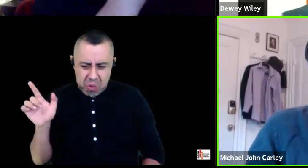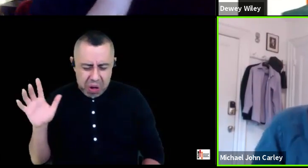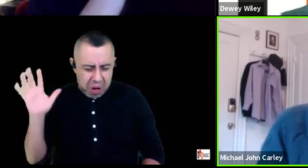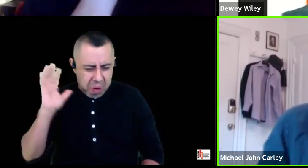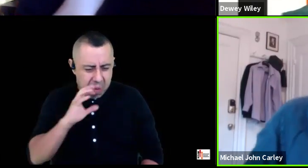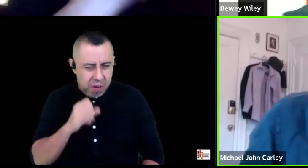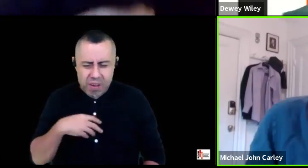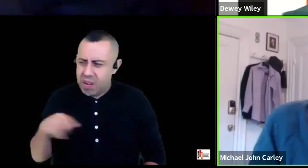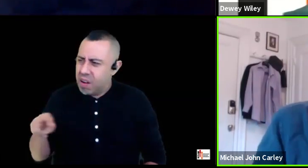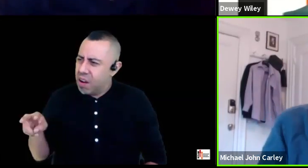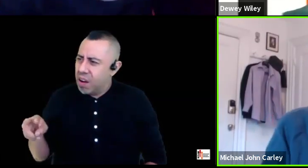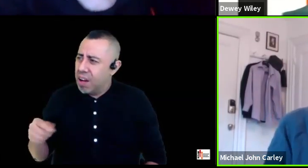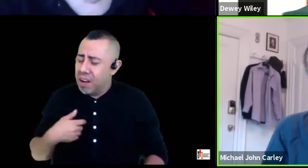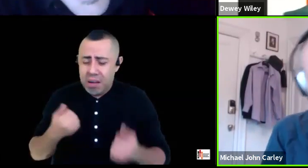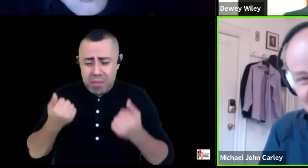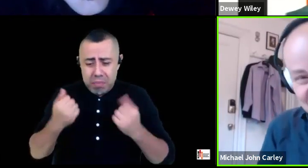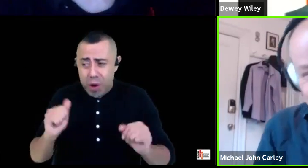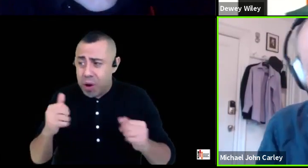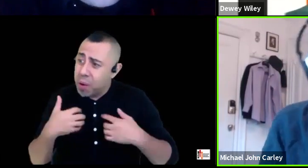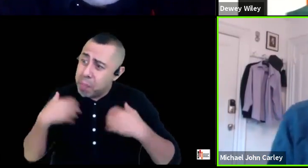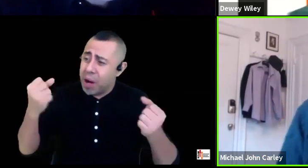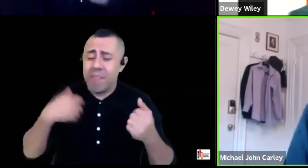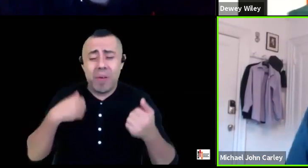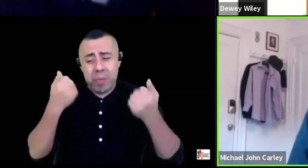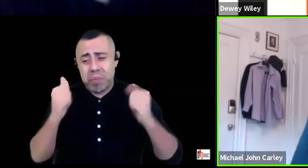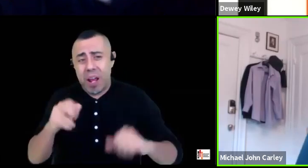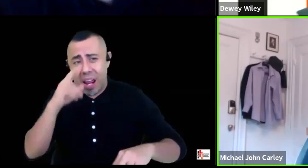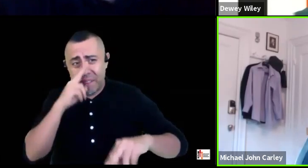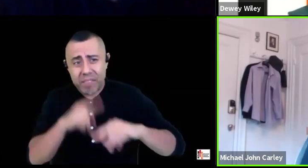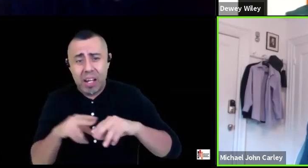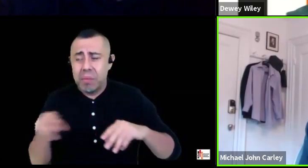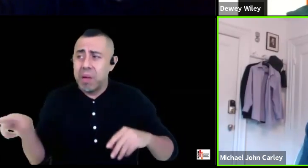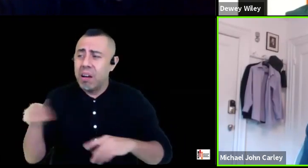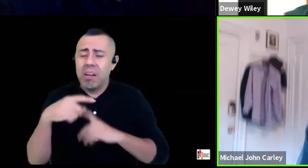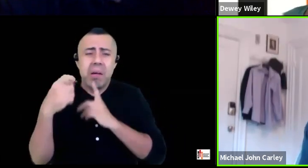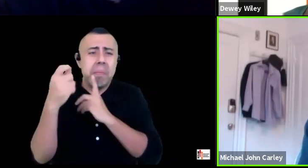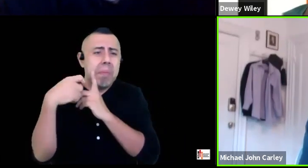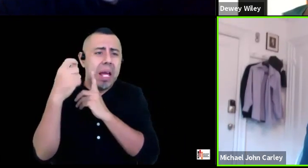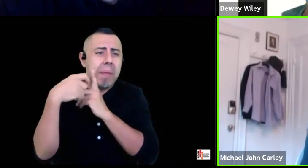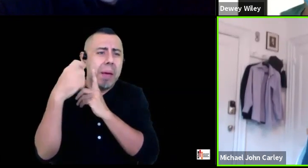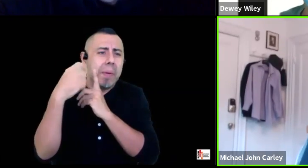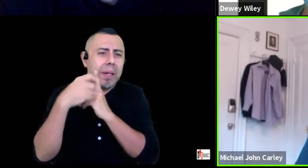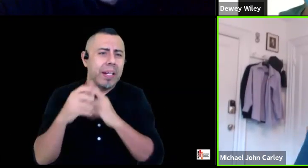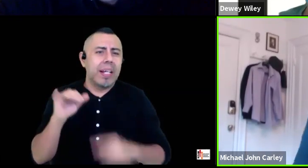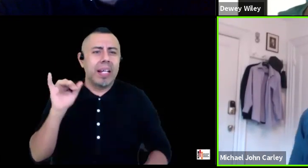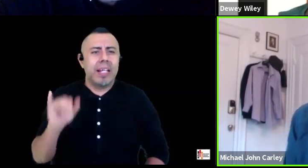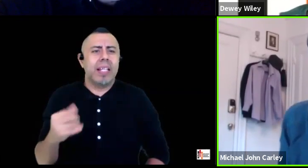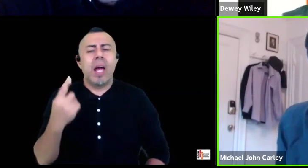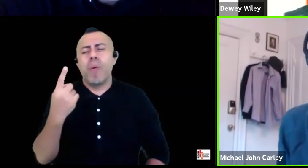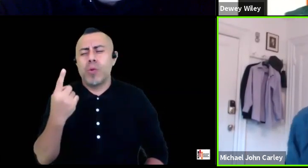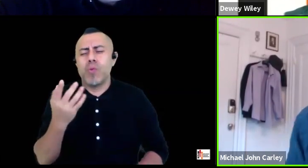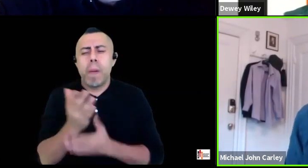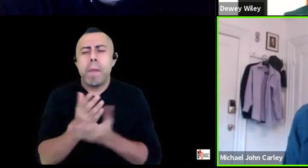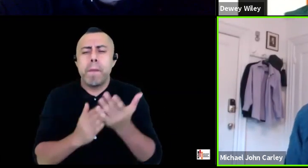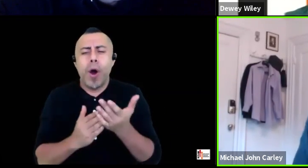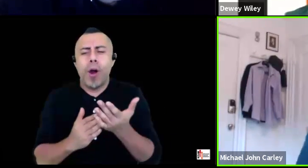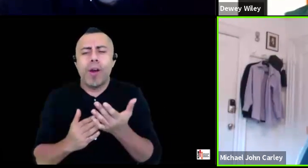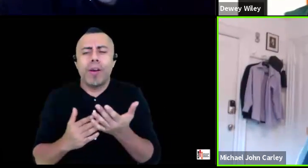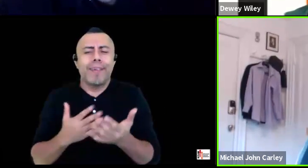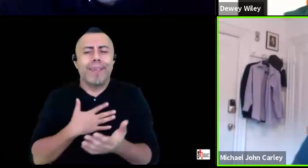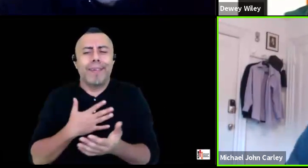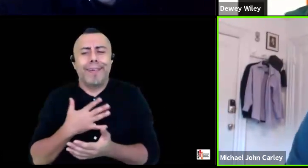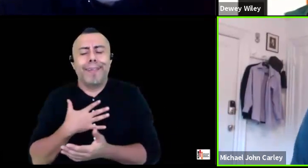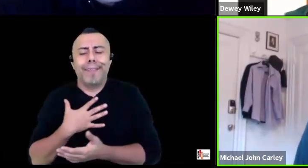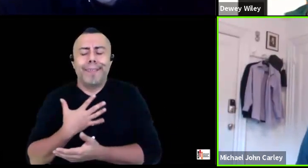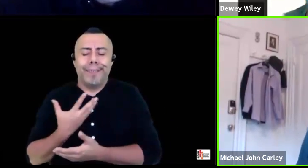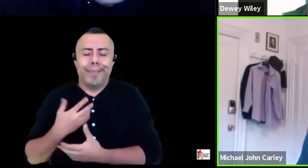i'm trying to be brave and fun man everybody's picking on me so that was the only like embittered you know baggage that i kind of brought to it